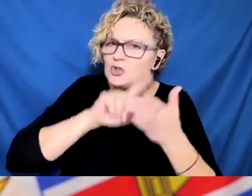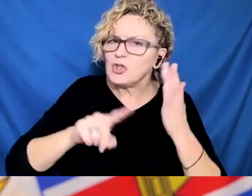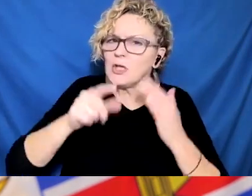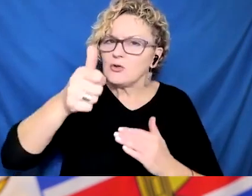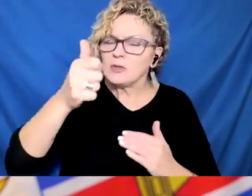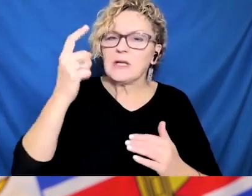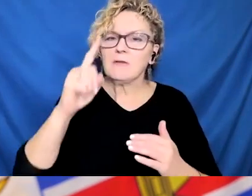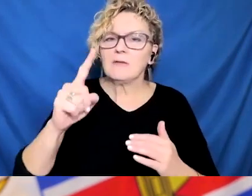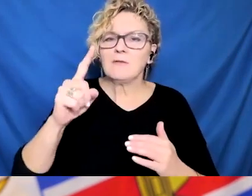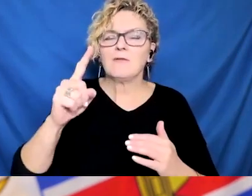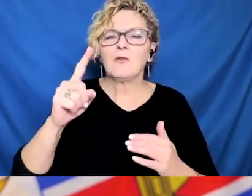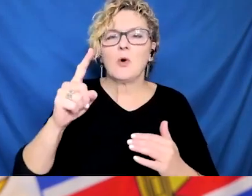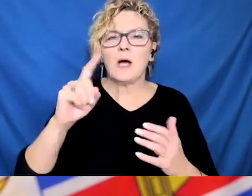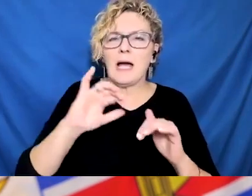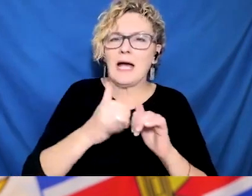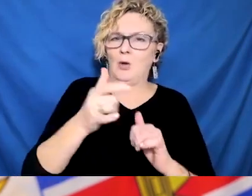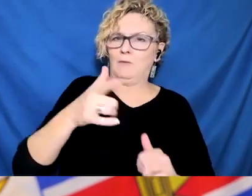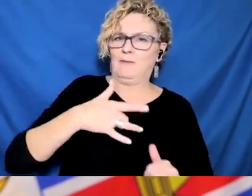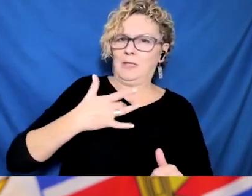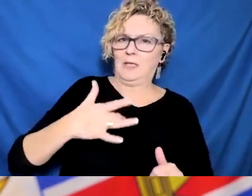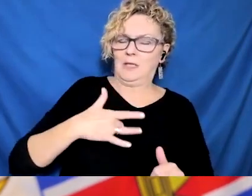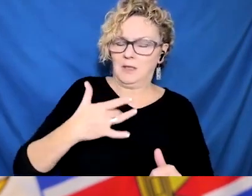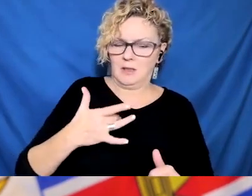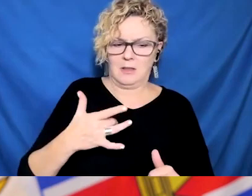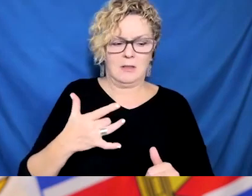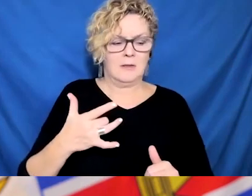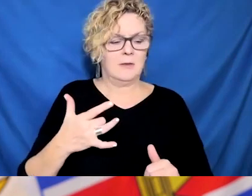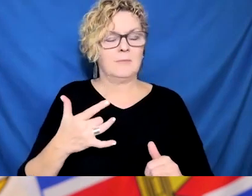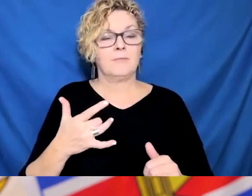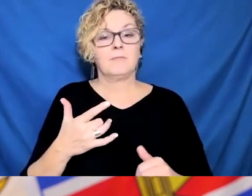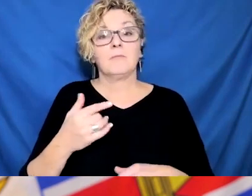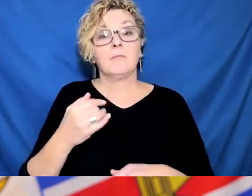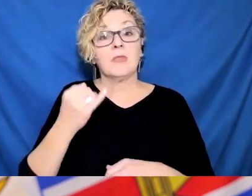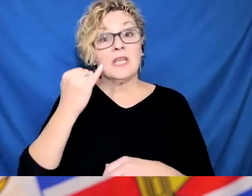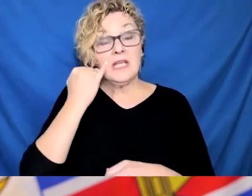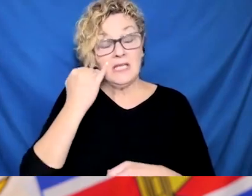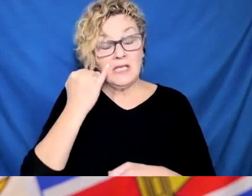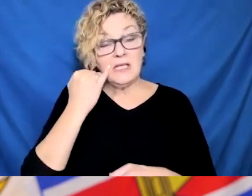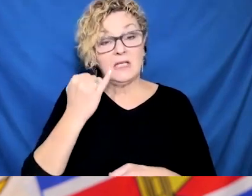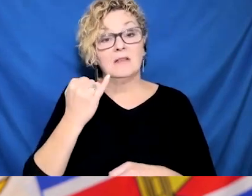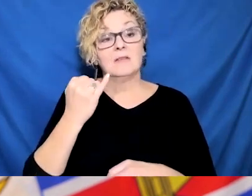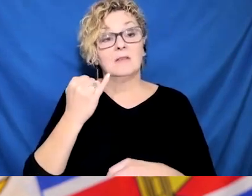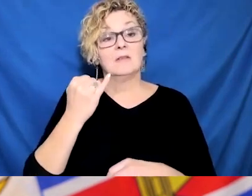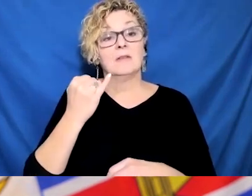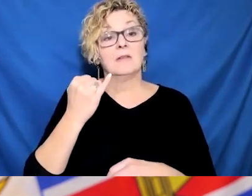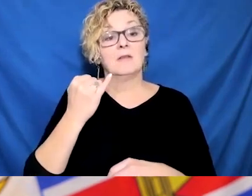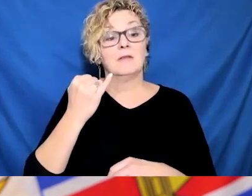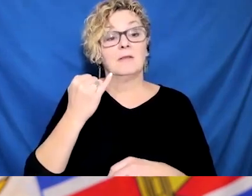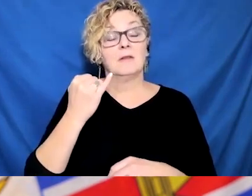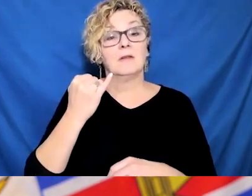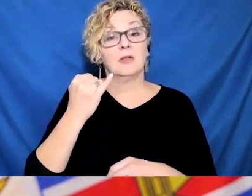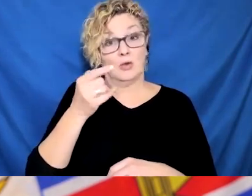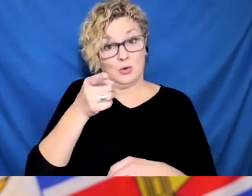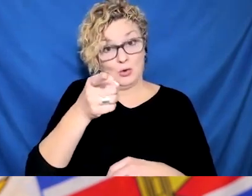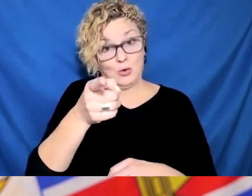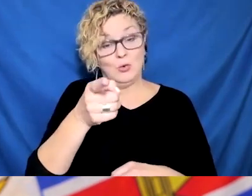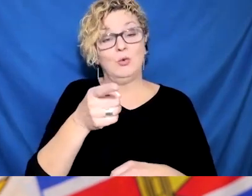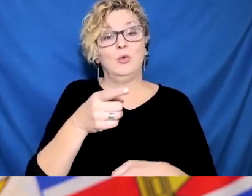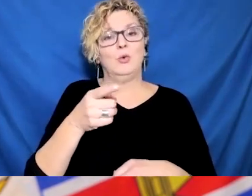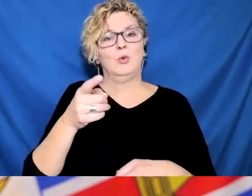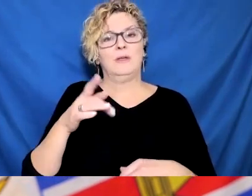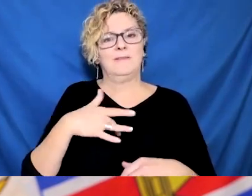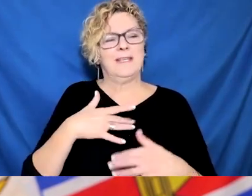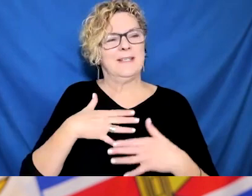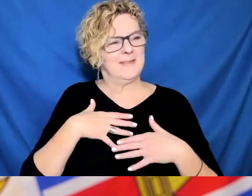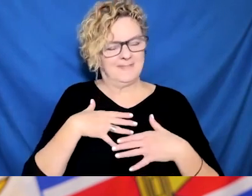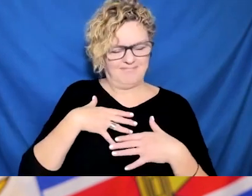adults. If you test positive for COVID, we know that the risk of having longer lasting, more severe illness is higher. So you must